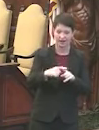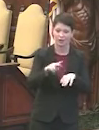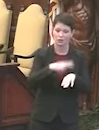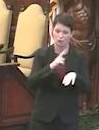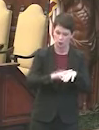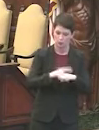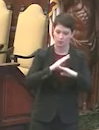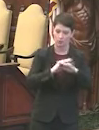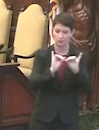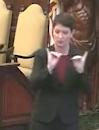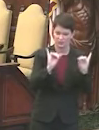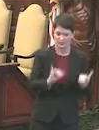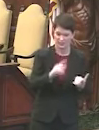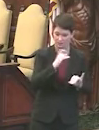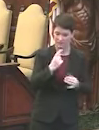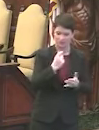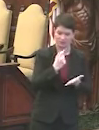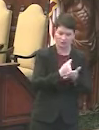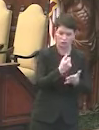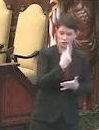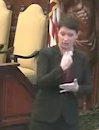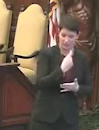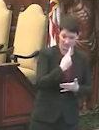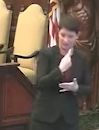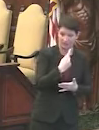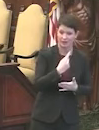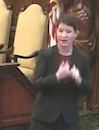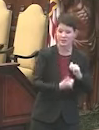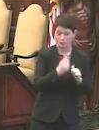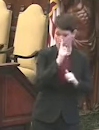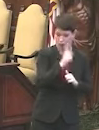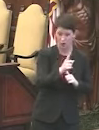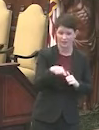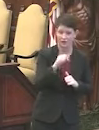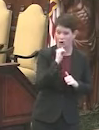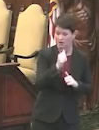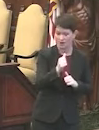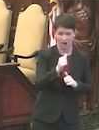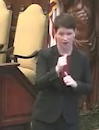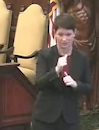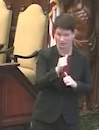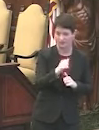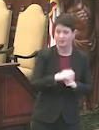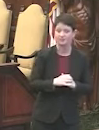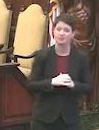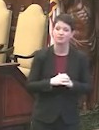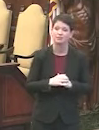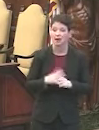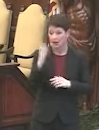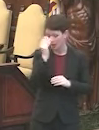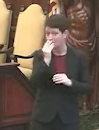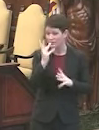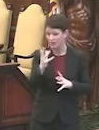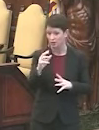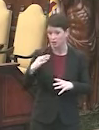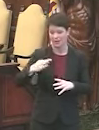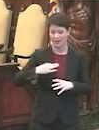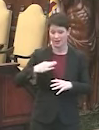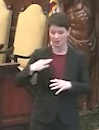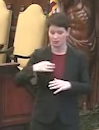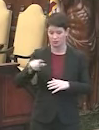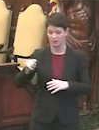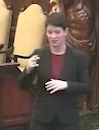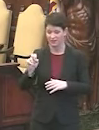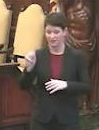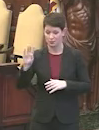normal immune system, uh, because they're under treatment and most people with HIV infection are, uh, they would not be now. Uh, now I would say being eligible in